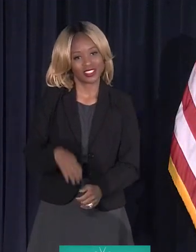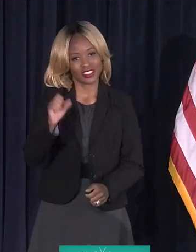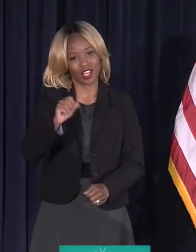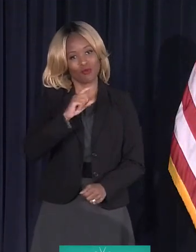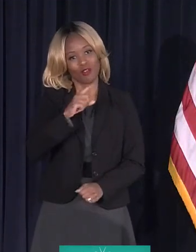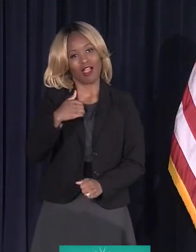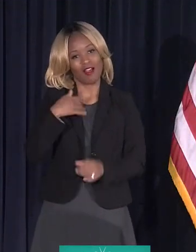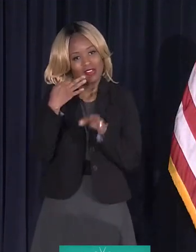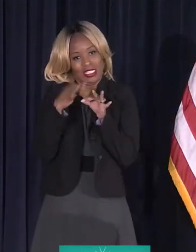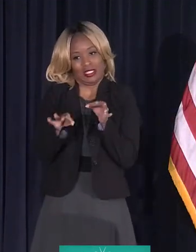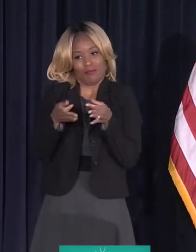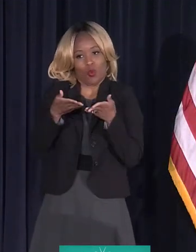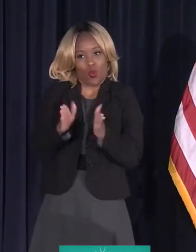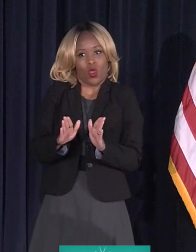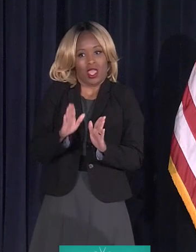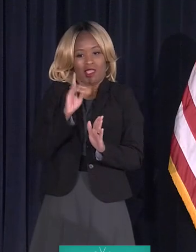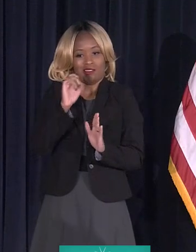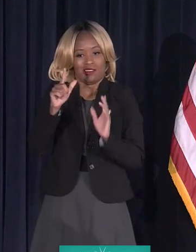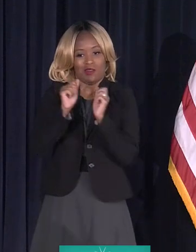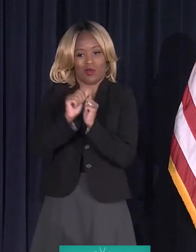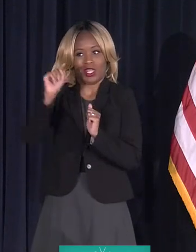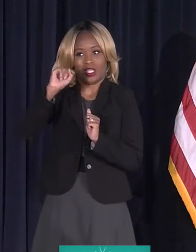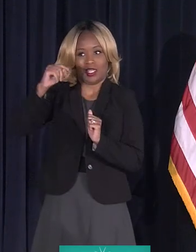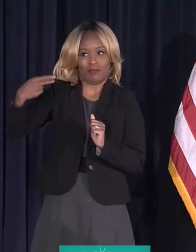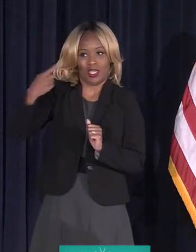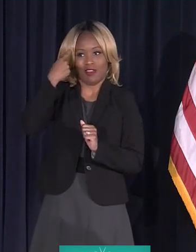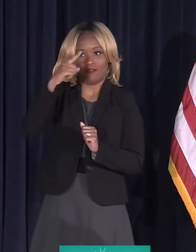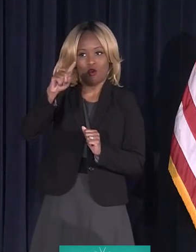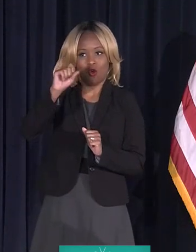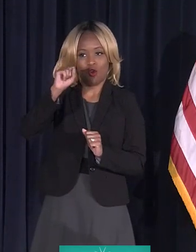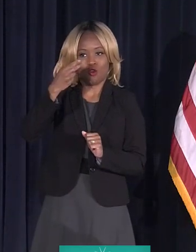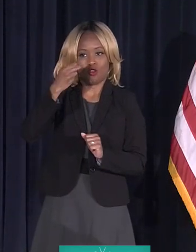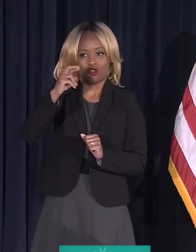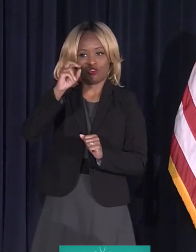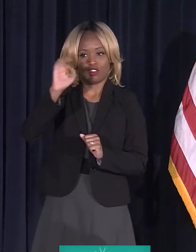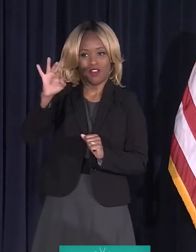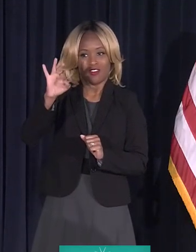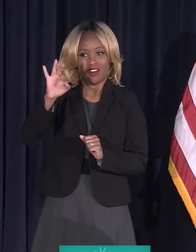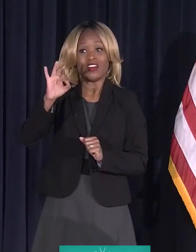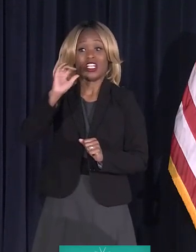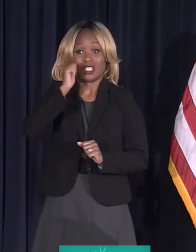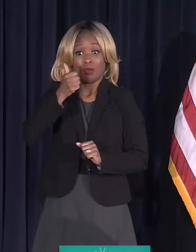to deal with TP for sheriff. Just tomorrow, vote BN.